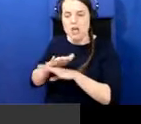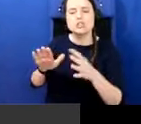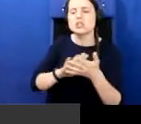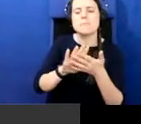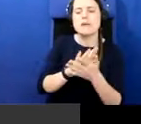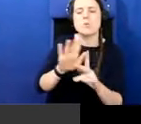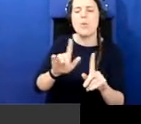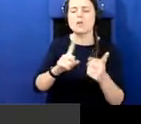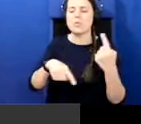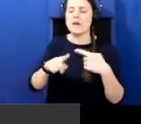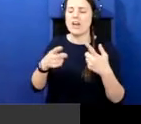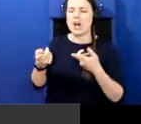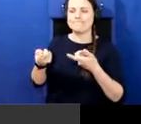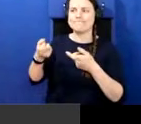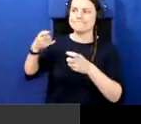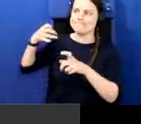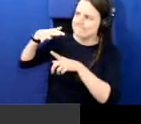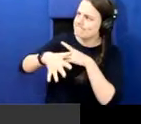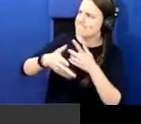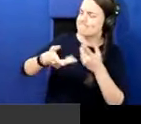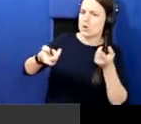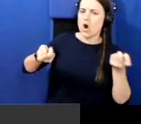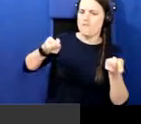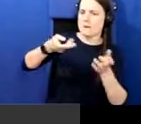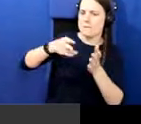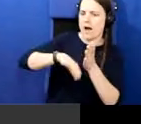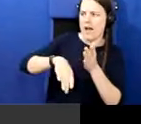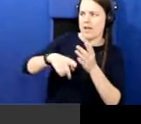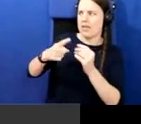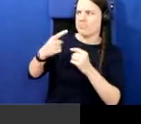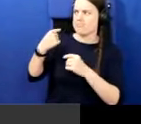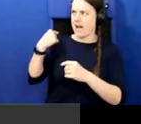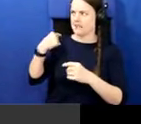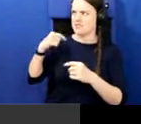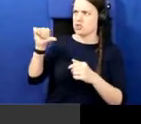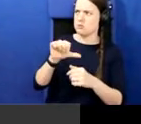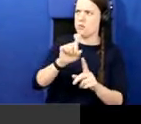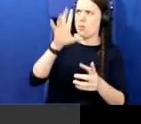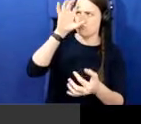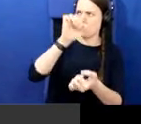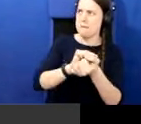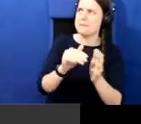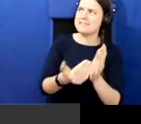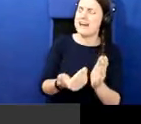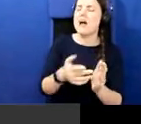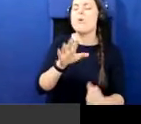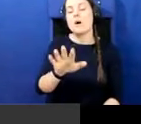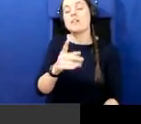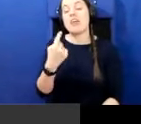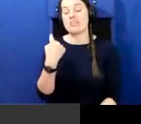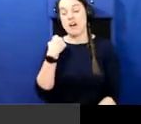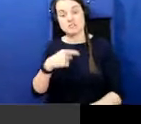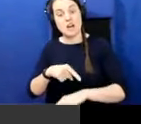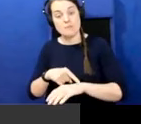by, what happened in 1921, by what we should remember today. And that there is, it was a particular time,